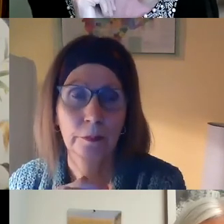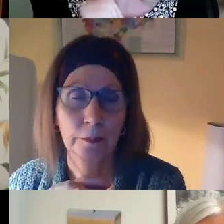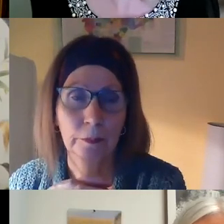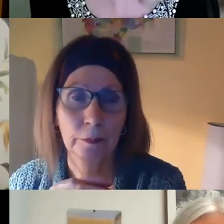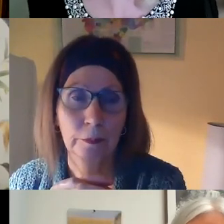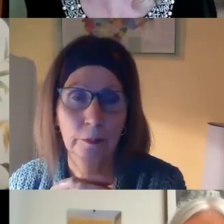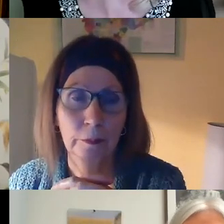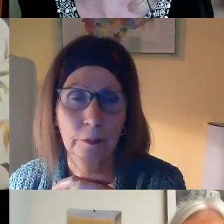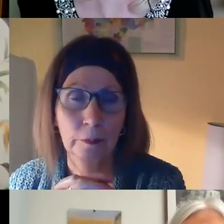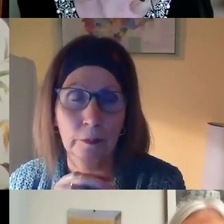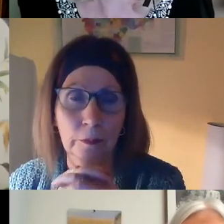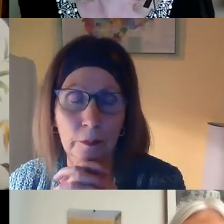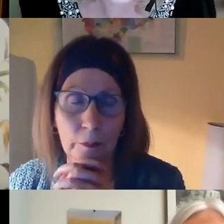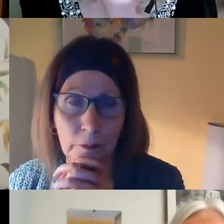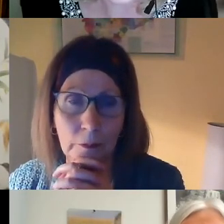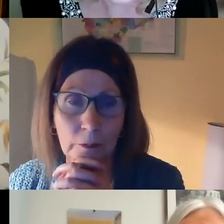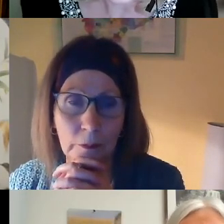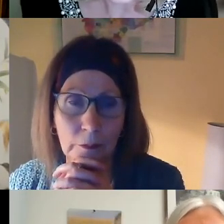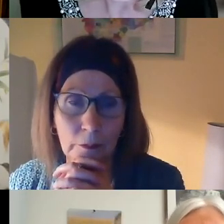she's in the best do